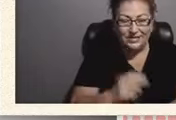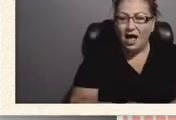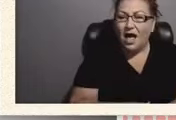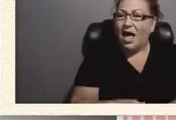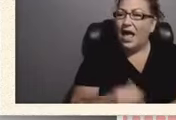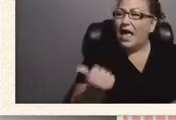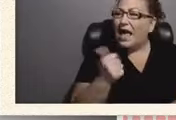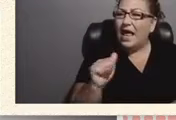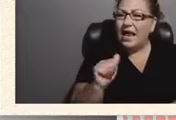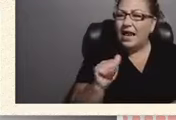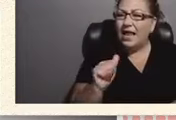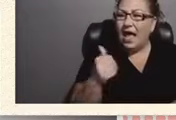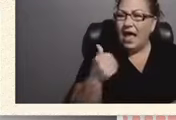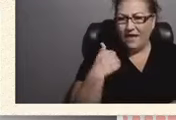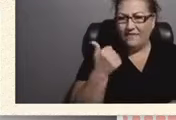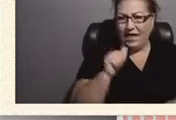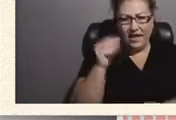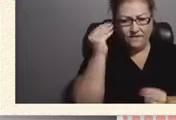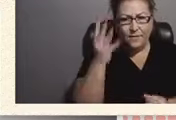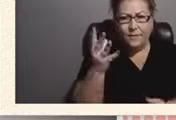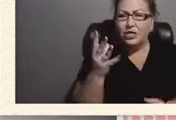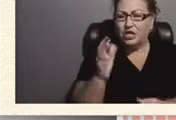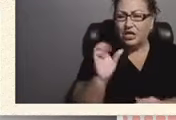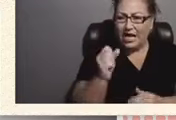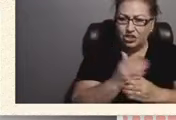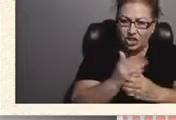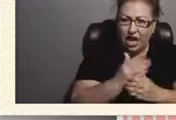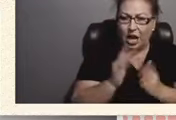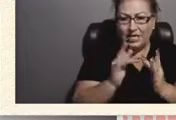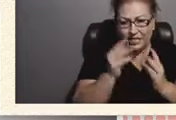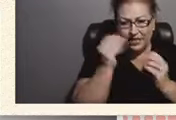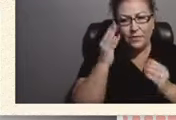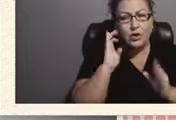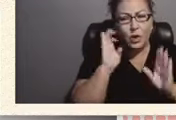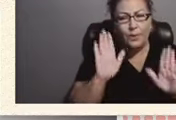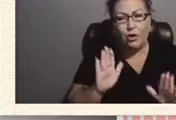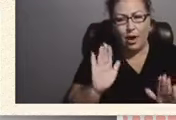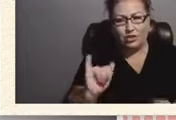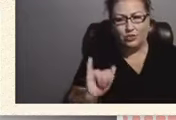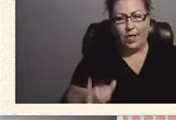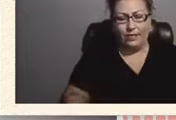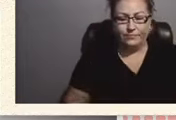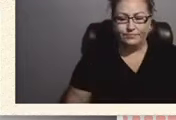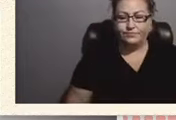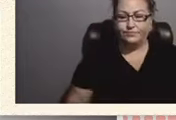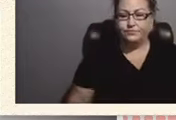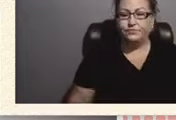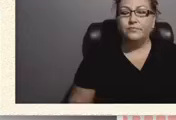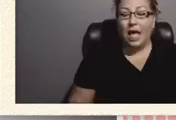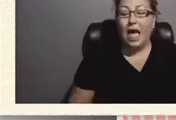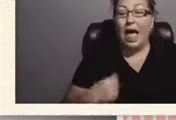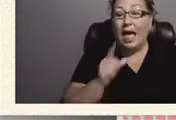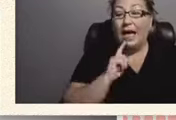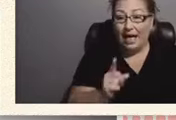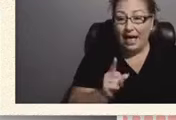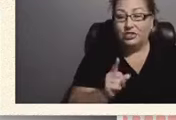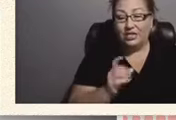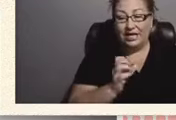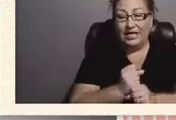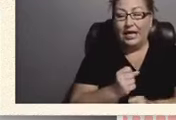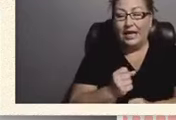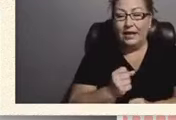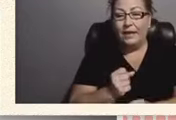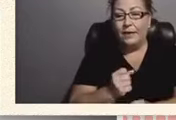if you guys can share like contact information, that would be great as well. I, I actually getting best buddies involved with my